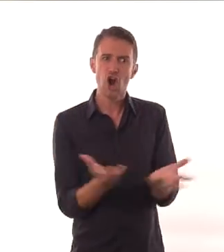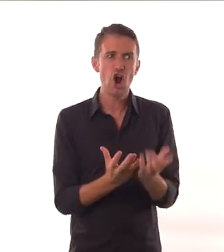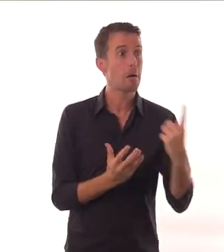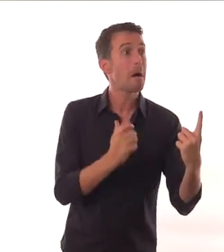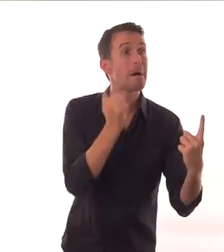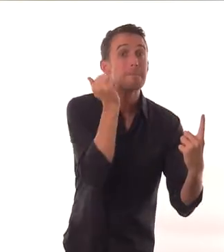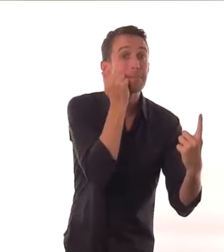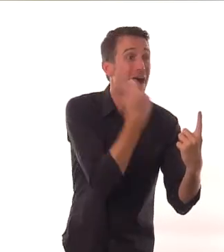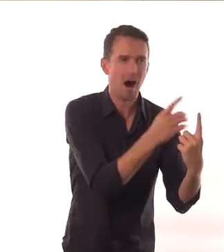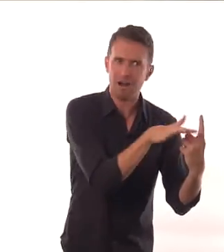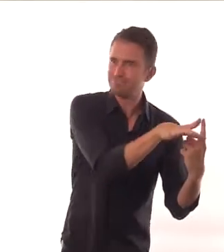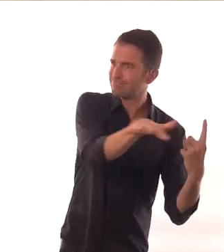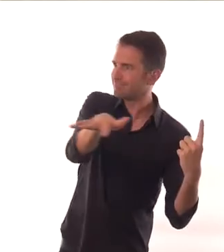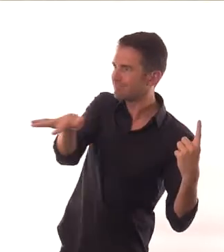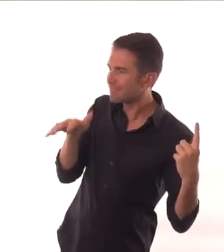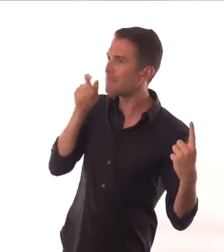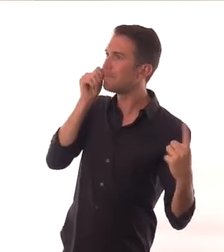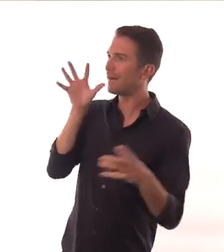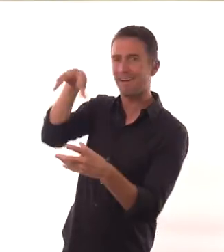world outside, beyond this mother.